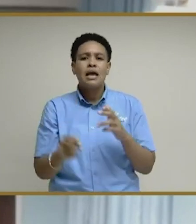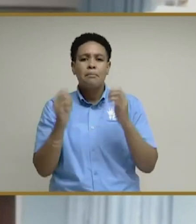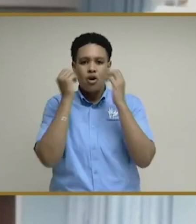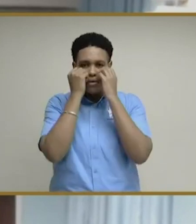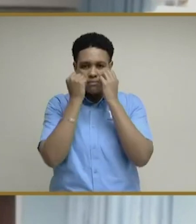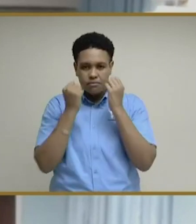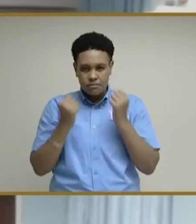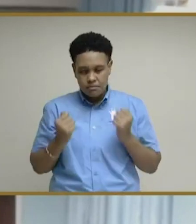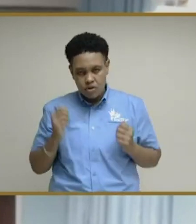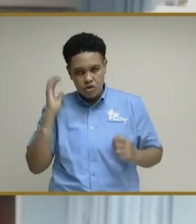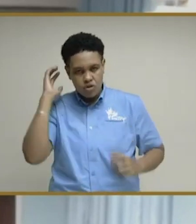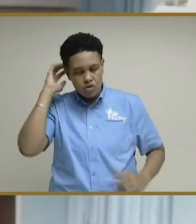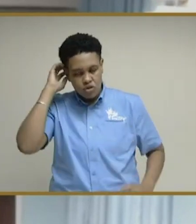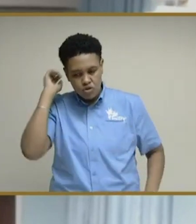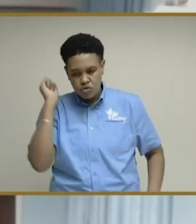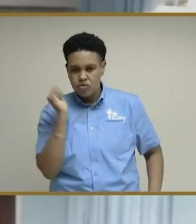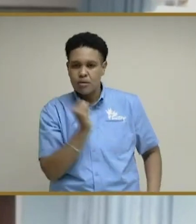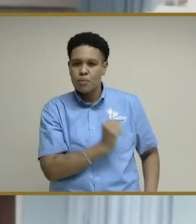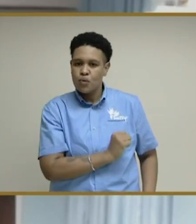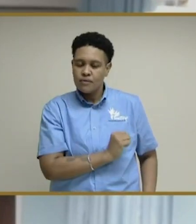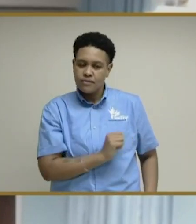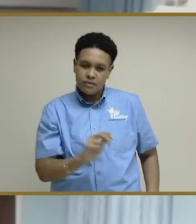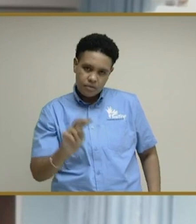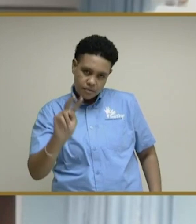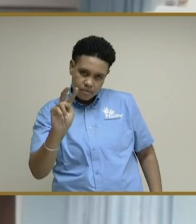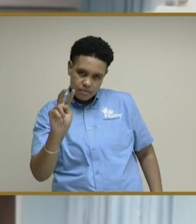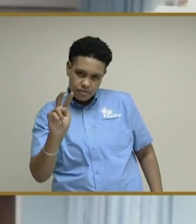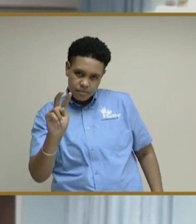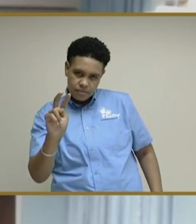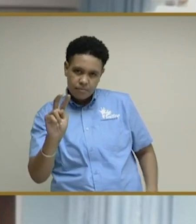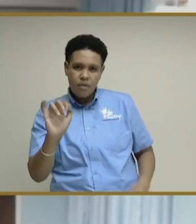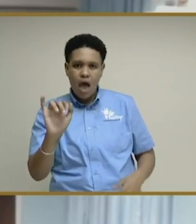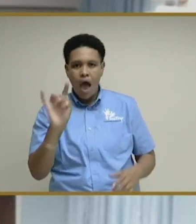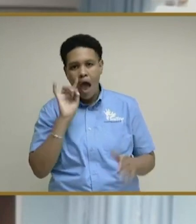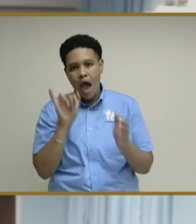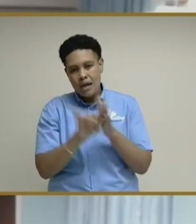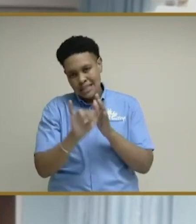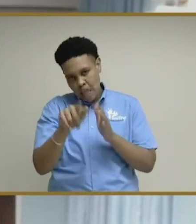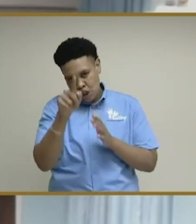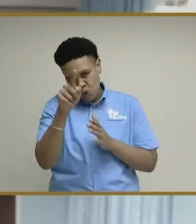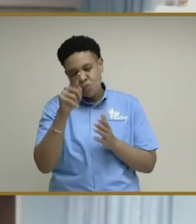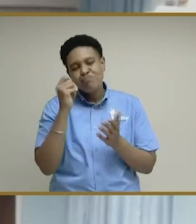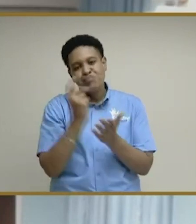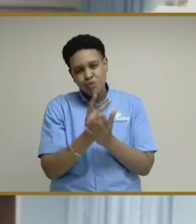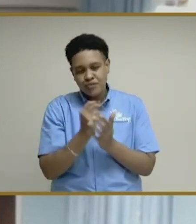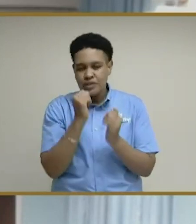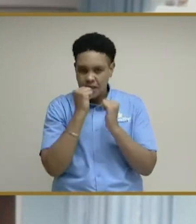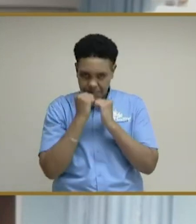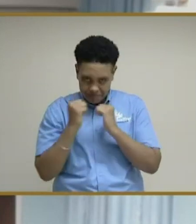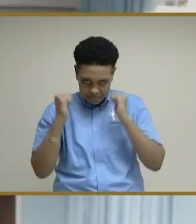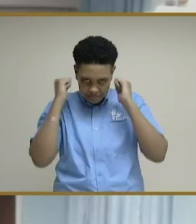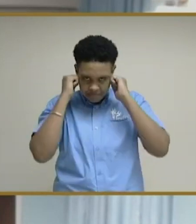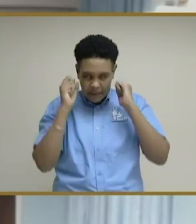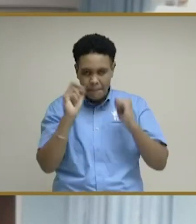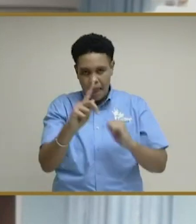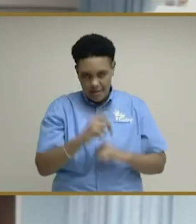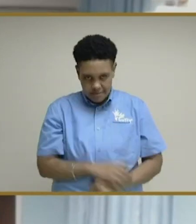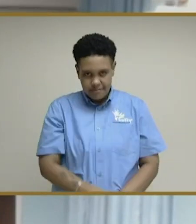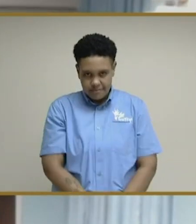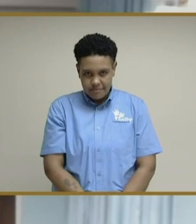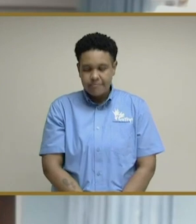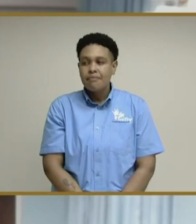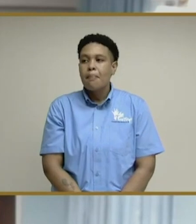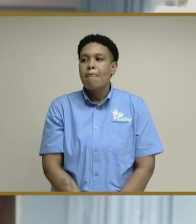couple of seconds but the presiding officer can do the necessary identification check. Then you'll be asked by the presiding officer to